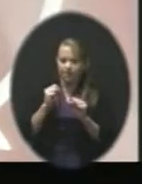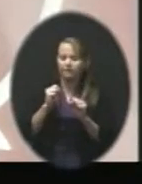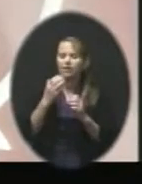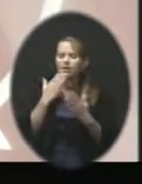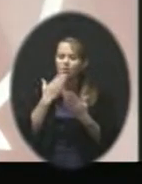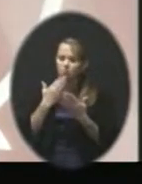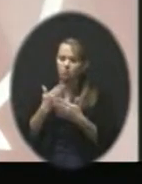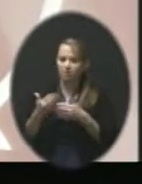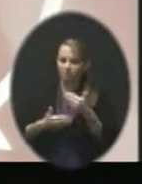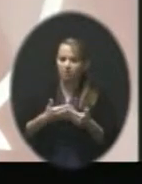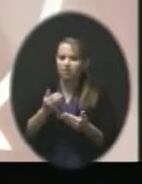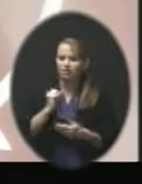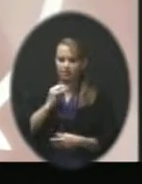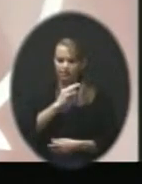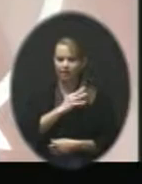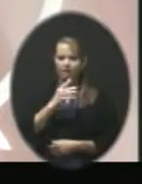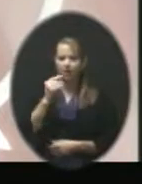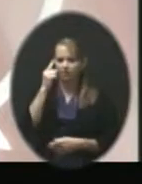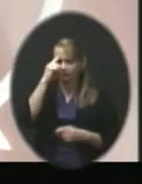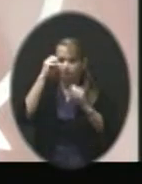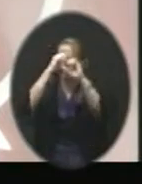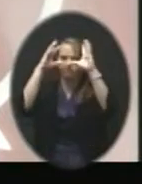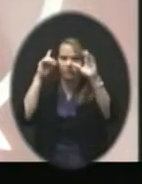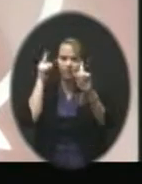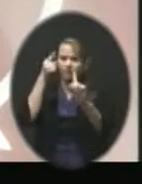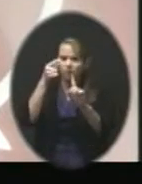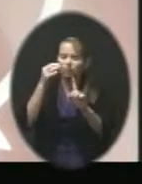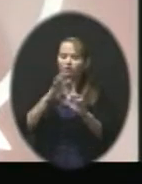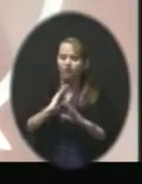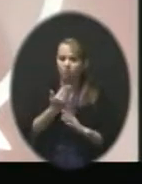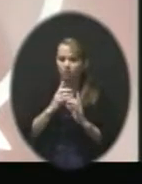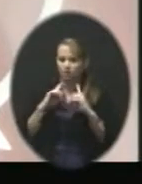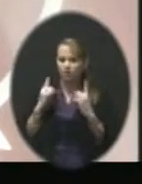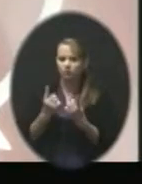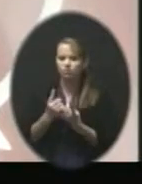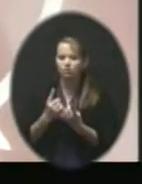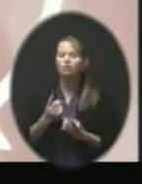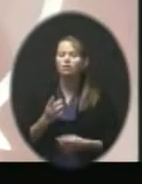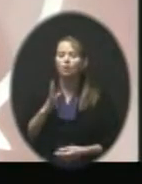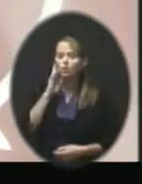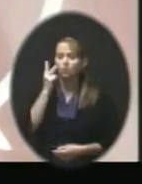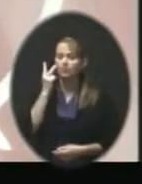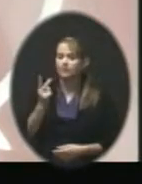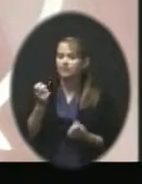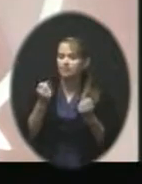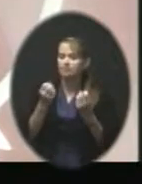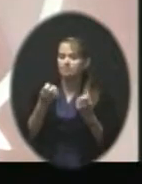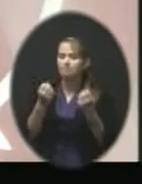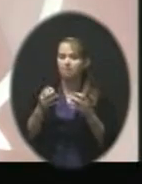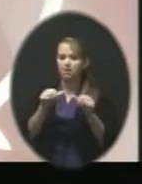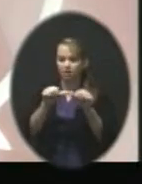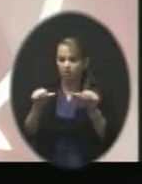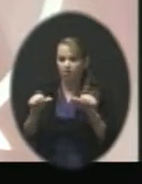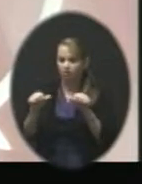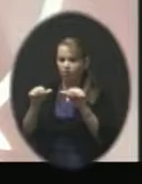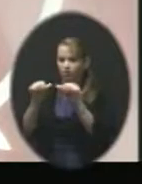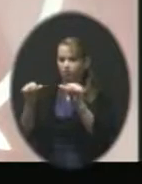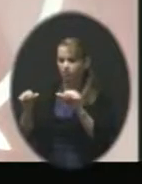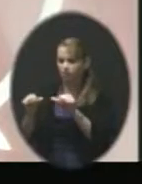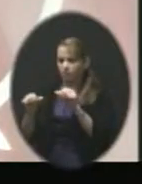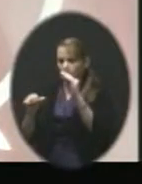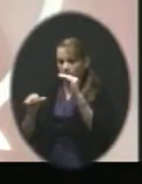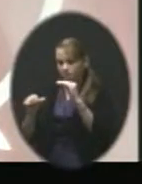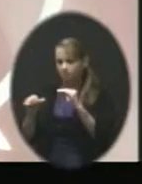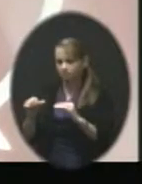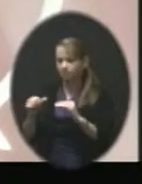vision and mission of the district. You'll see up there a number of areas where we work through either our